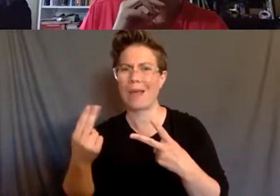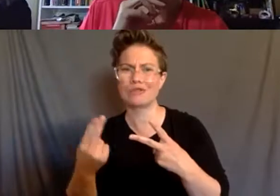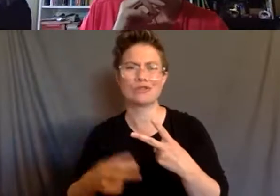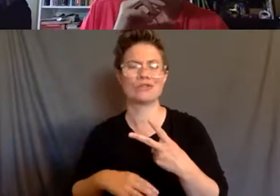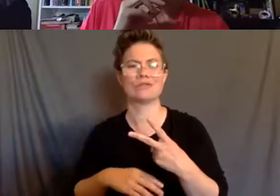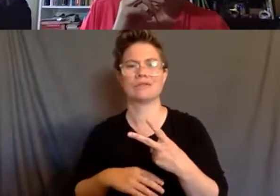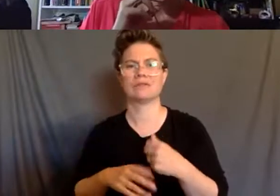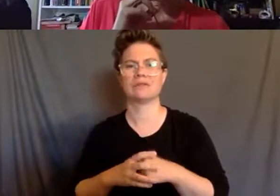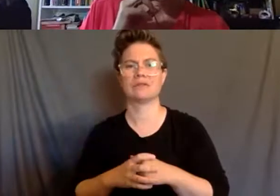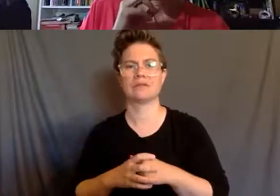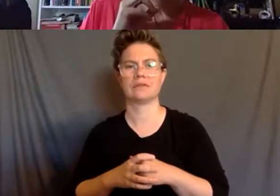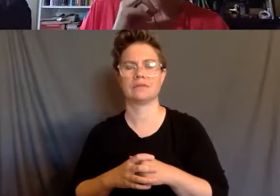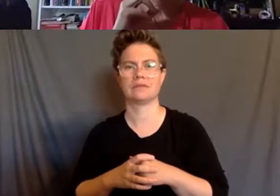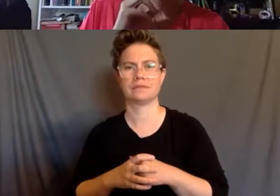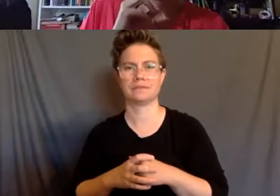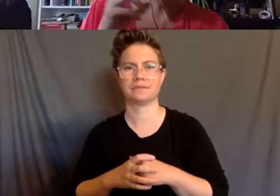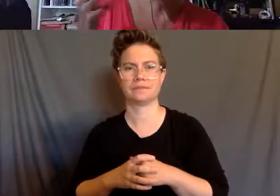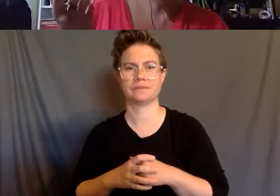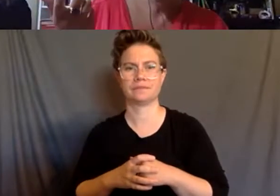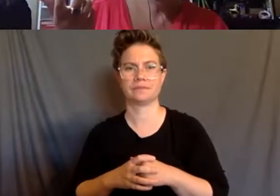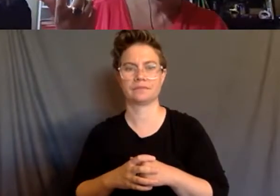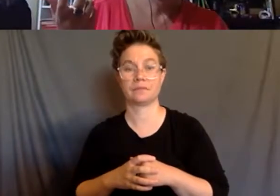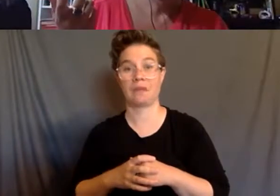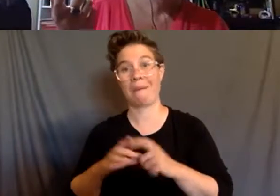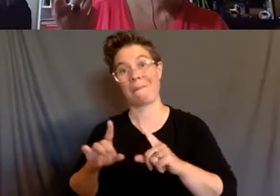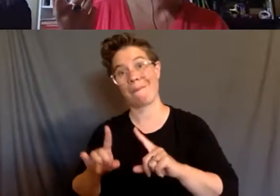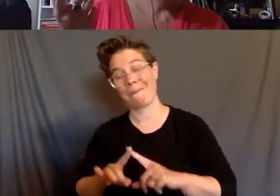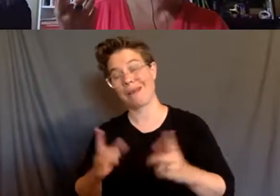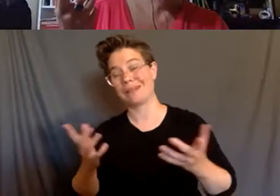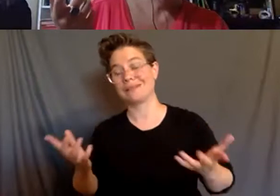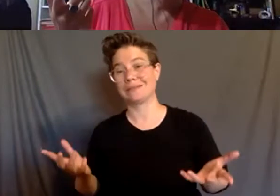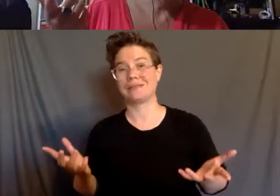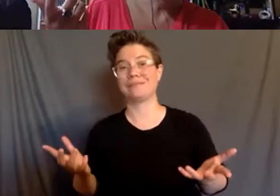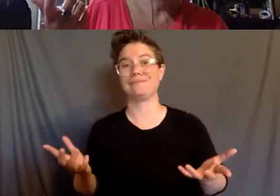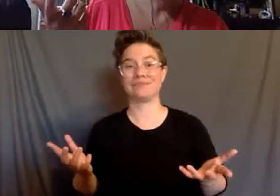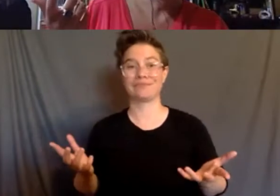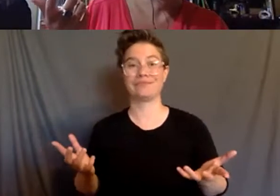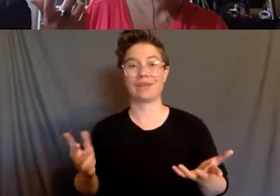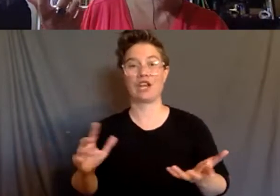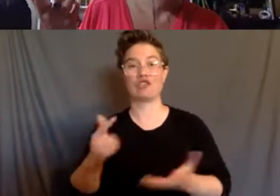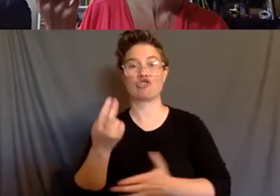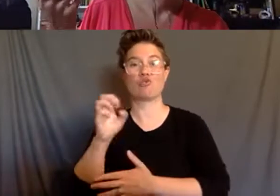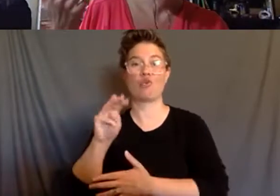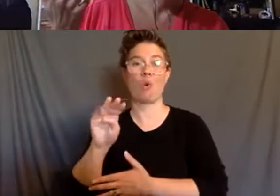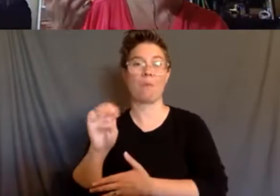But on the other hand, you know, Jerome Miller, for example,